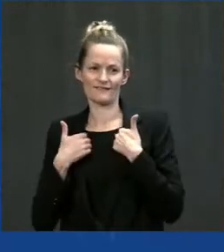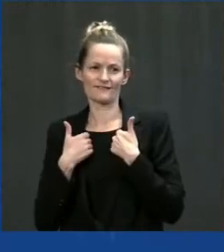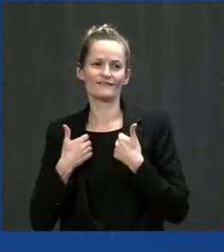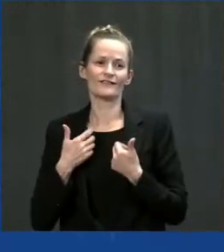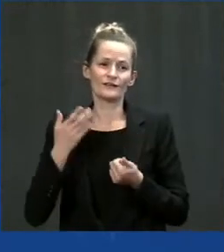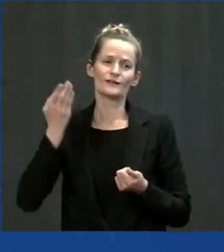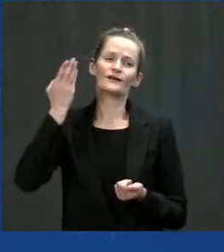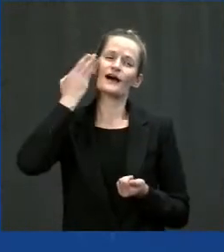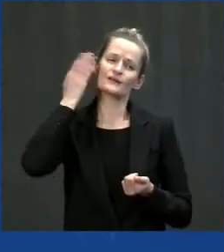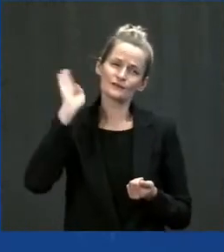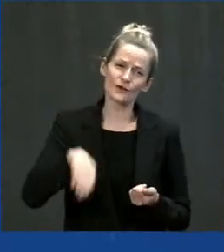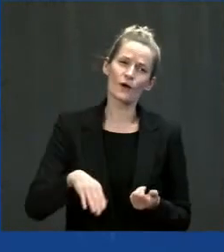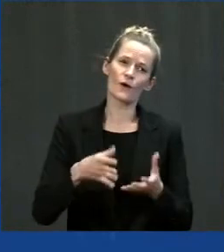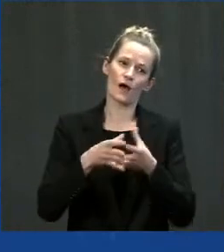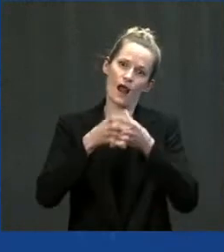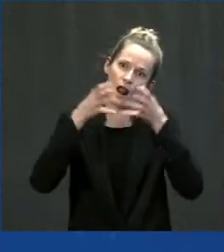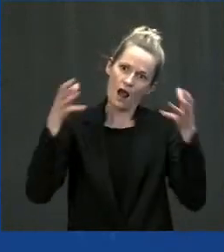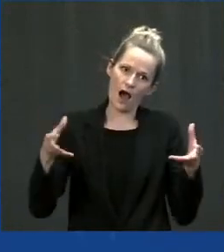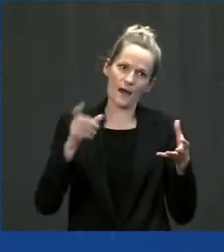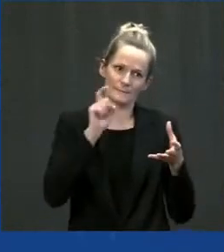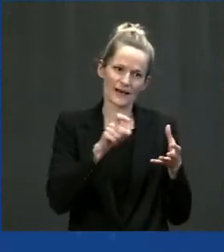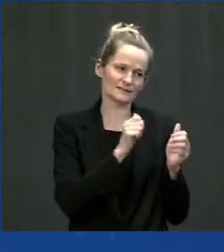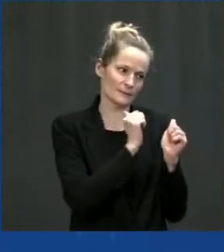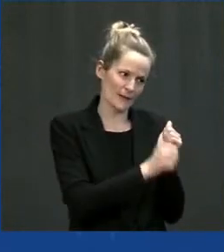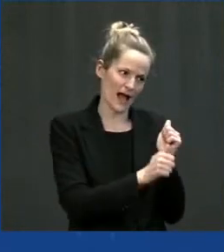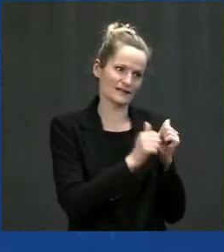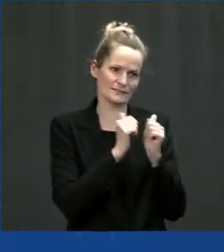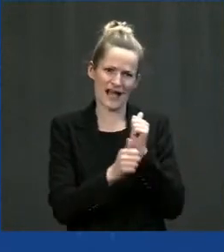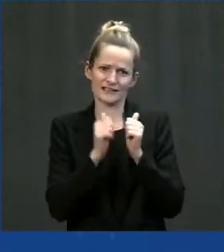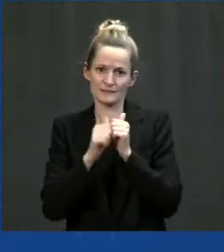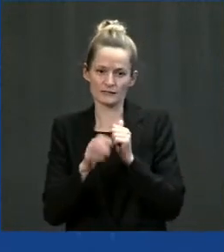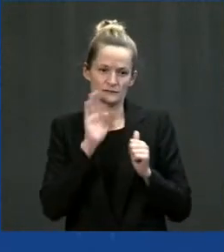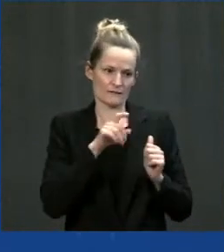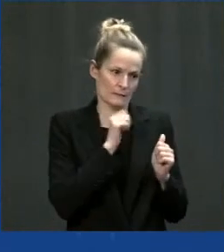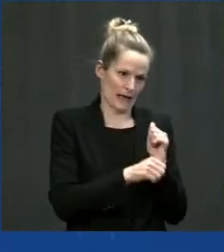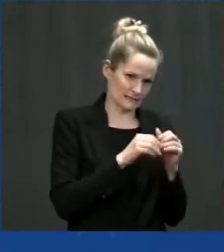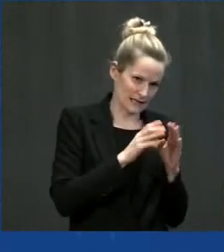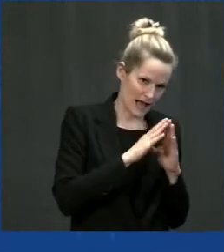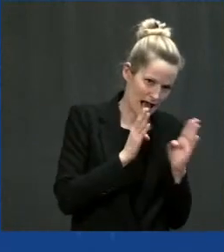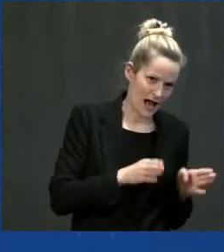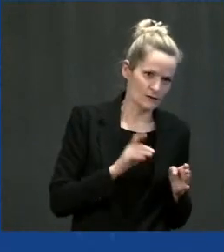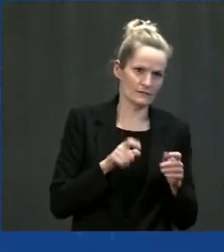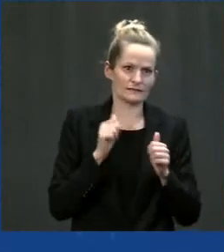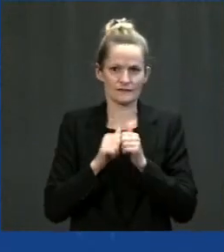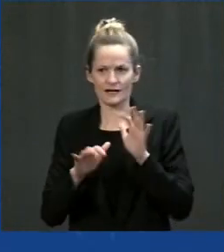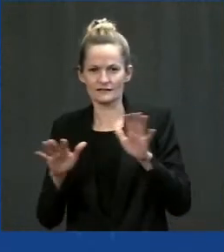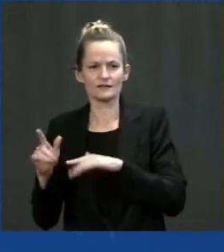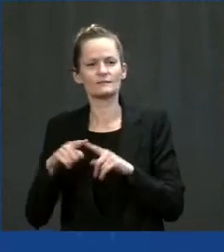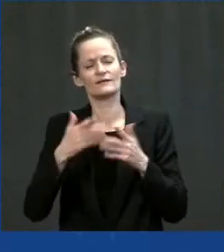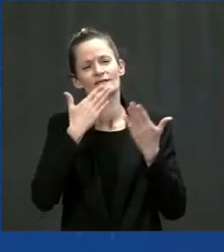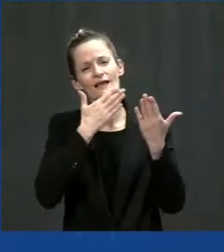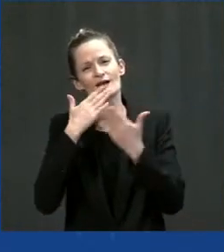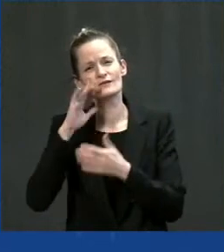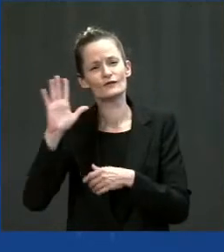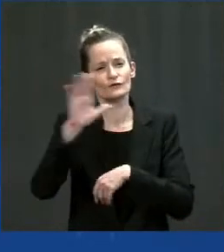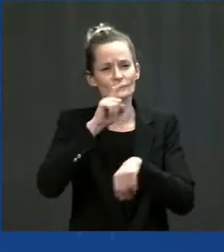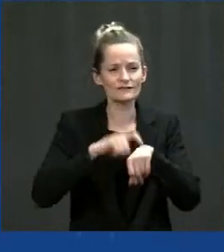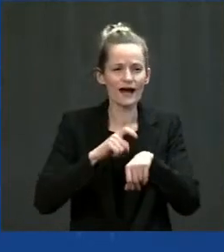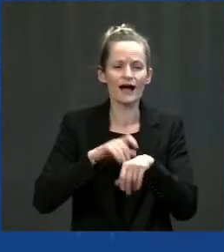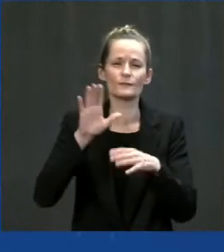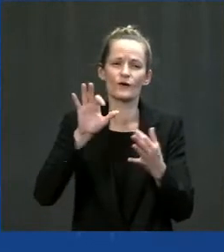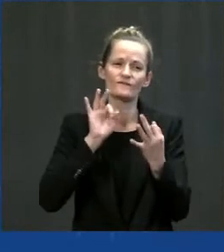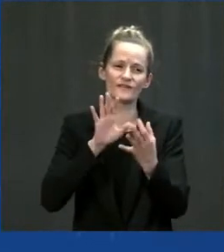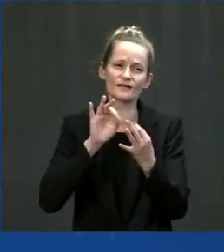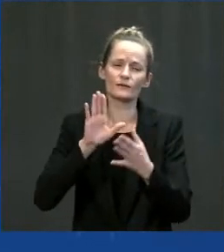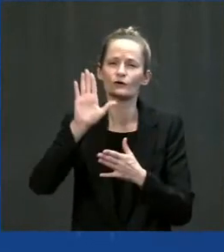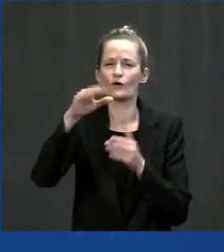still have to get it through the house and get things moving. But I want to thank you all for your time, your insight and your continued leadership. And